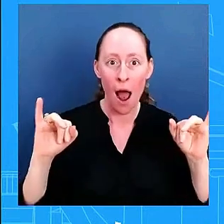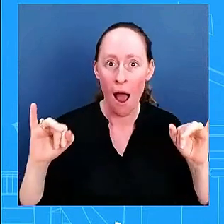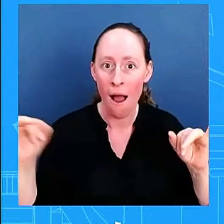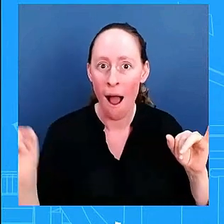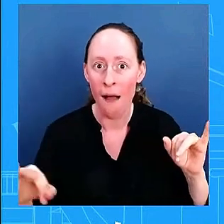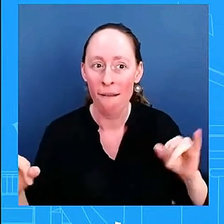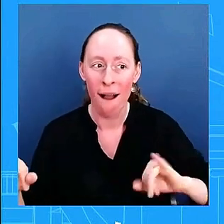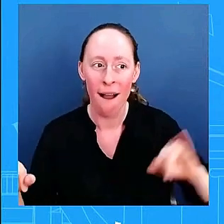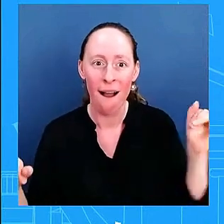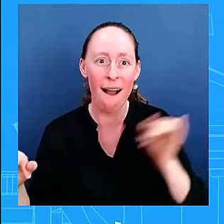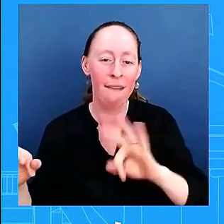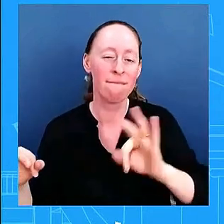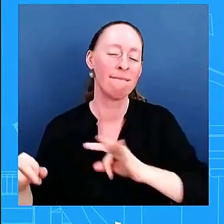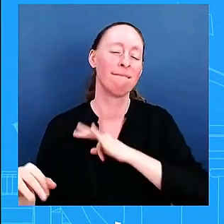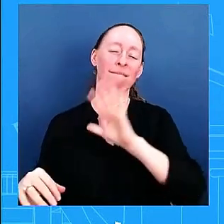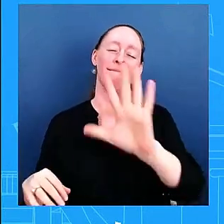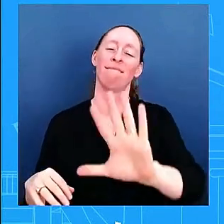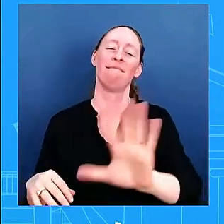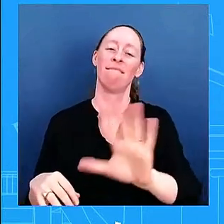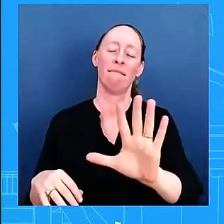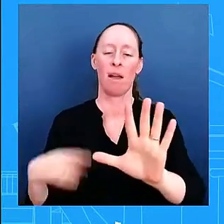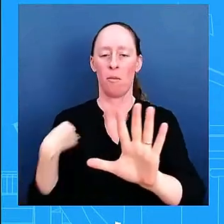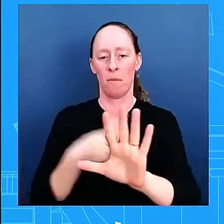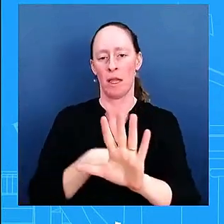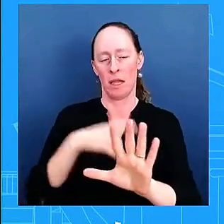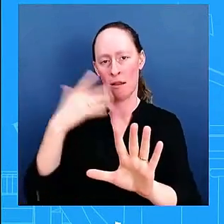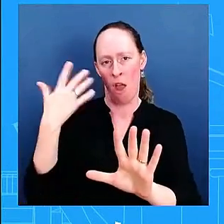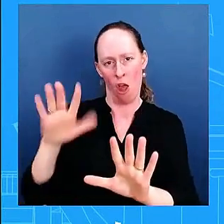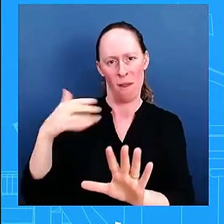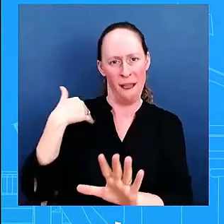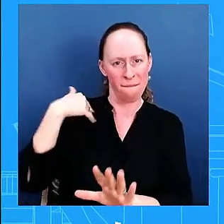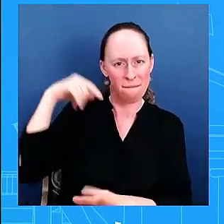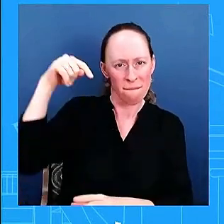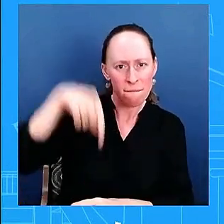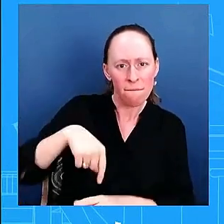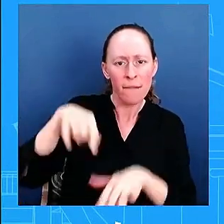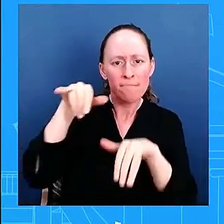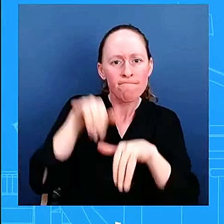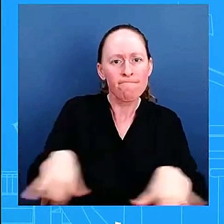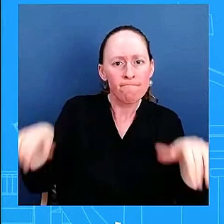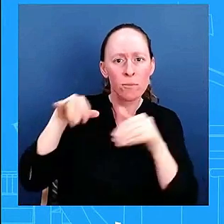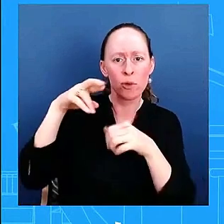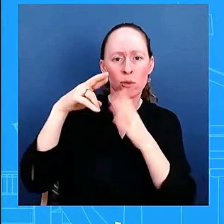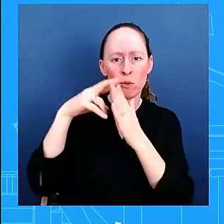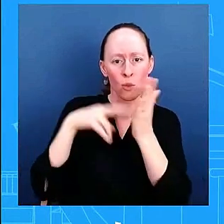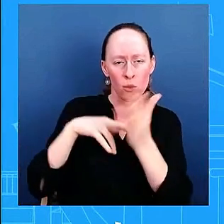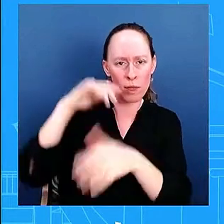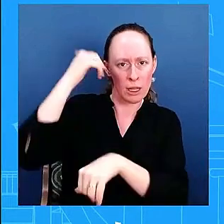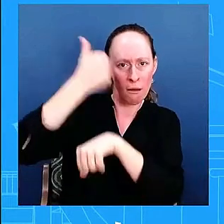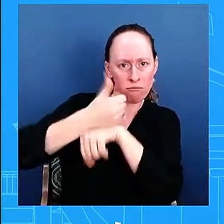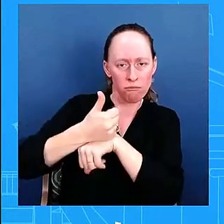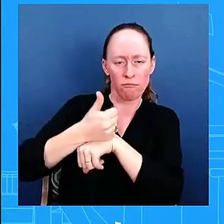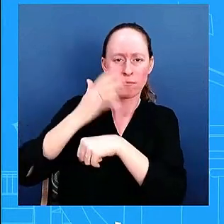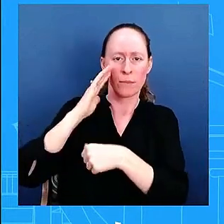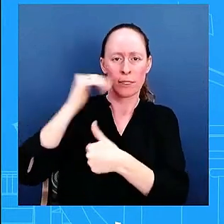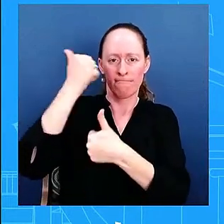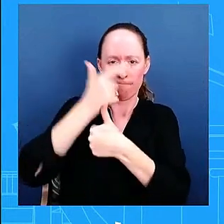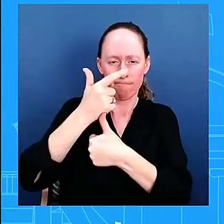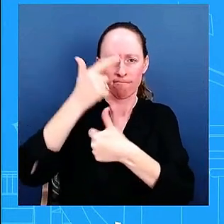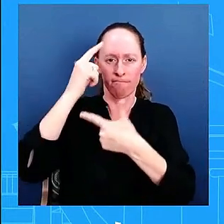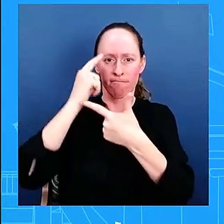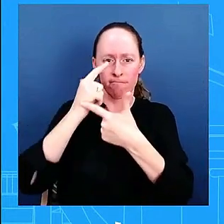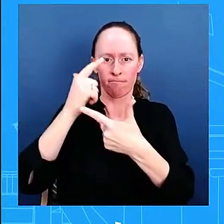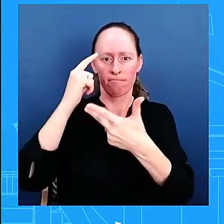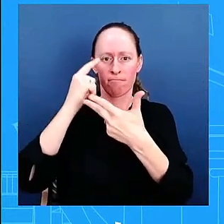from the moment that the president made this announcement it's not a rulemaking process we'll hear back from the public that we feel pretty confident this is going to move